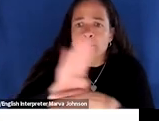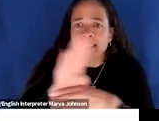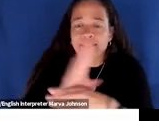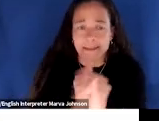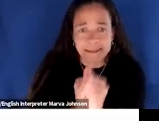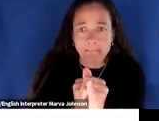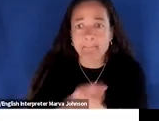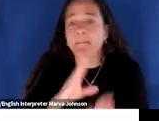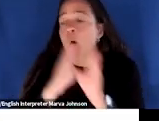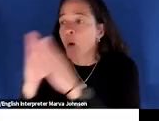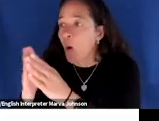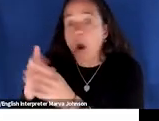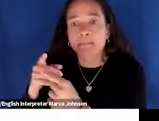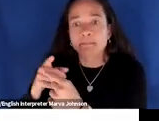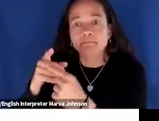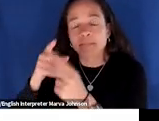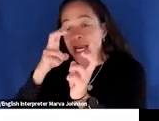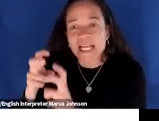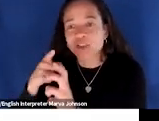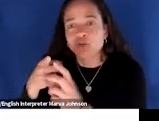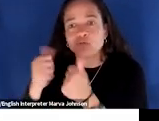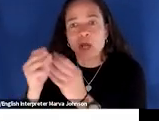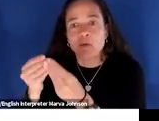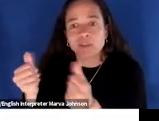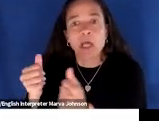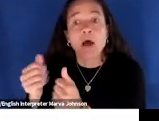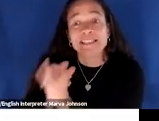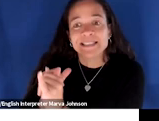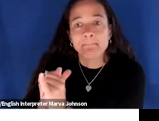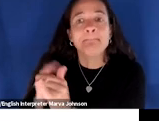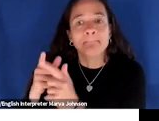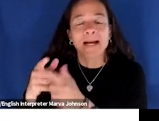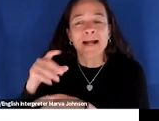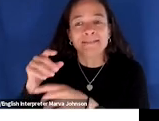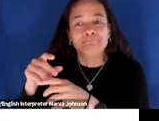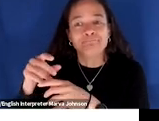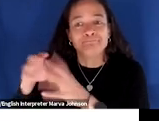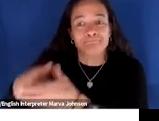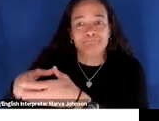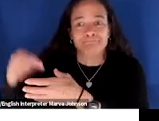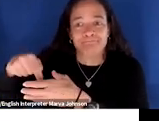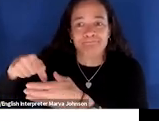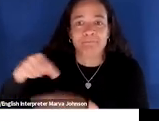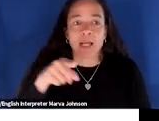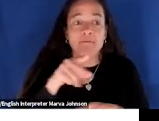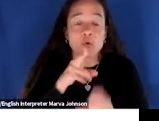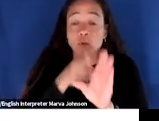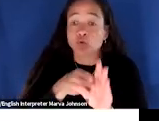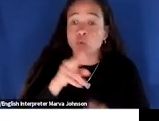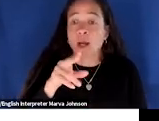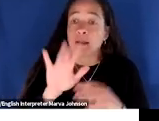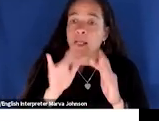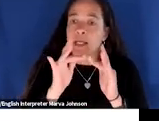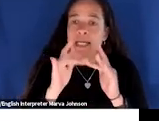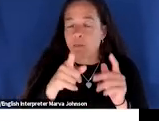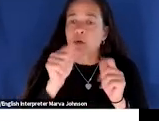that you're working on we're going to be expanding these things over the next year or two so we're real excited about this but if you're a network member you're eligible to participate in this we welcome you to do so